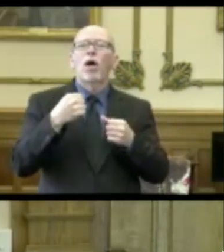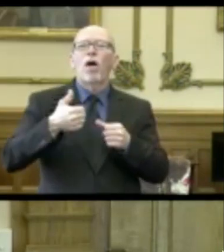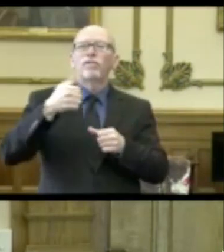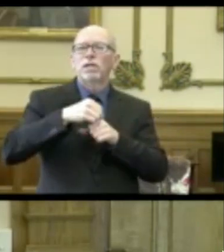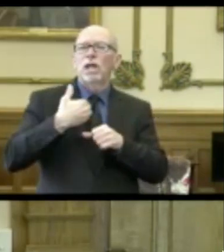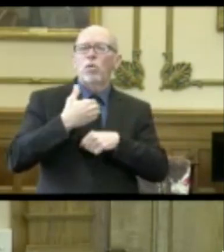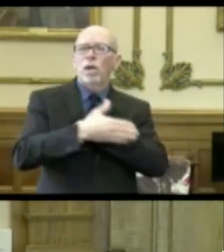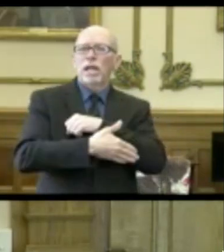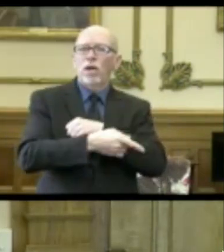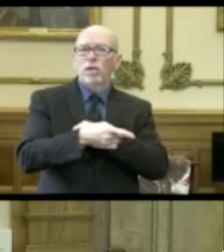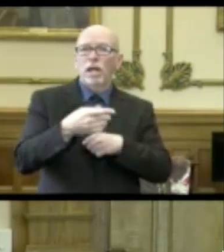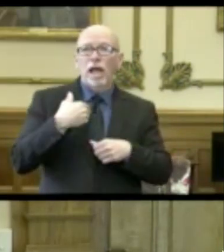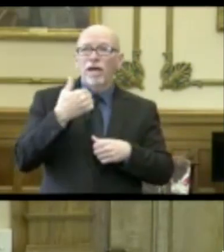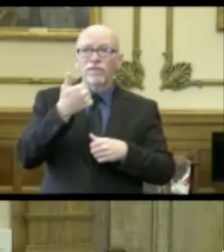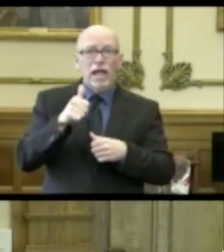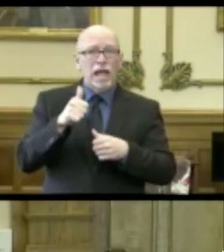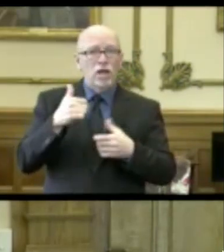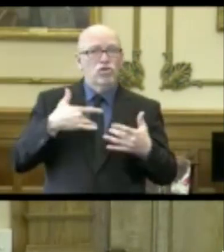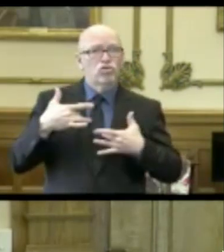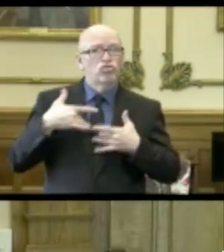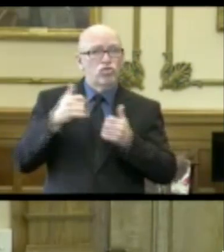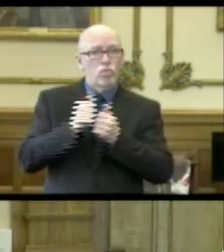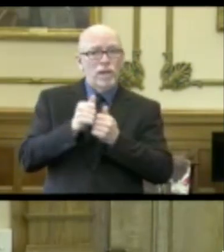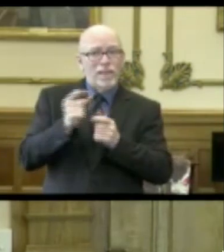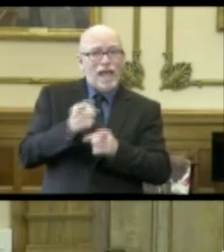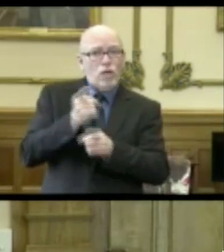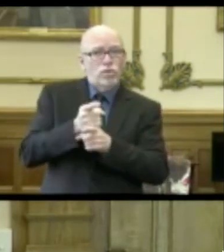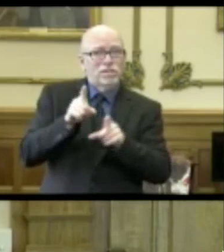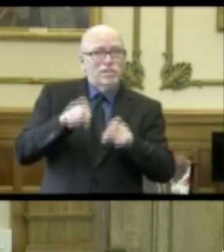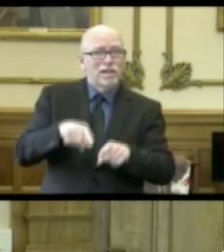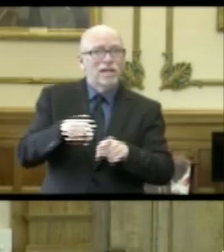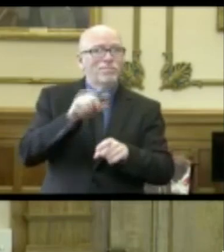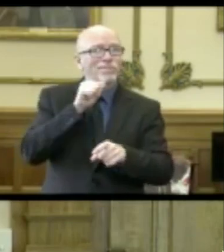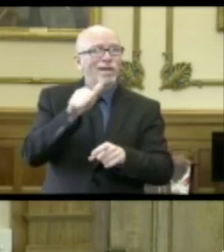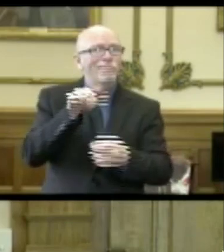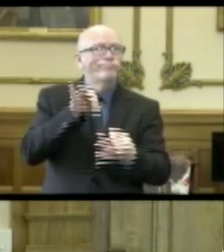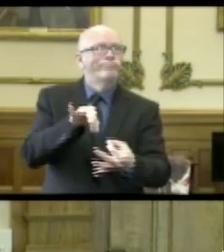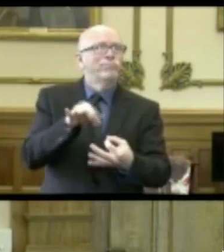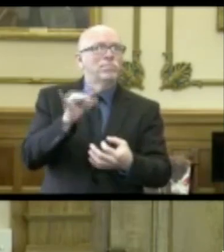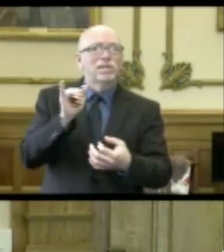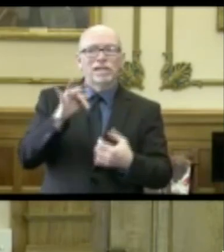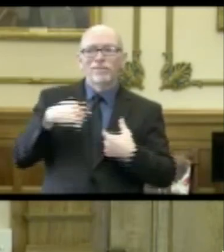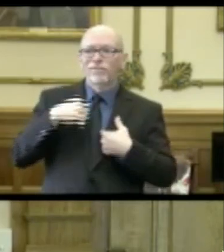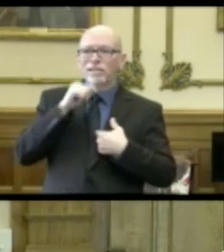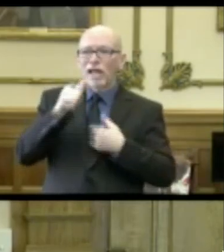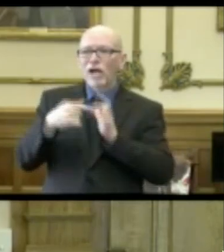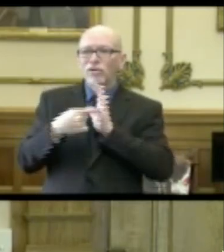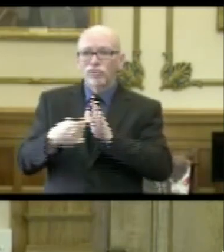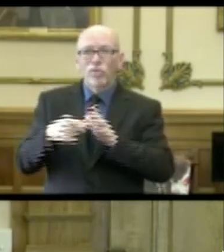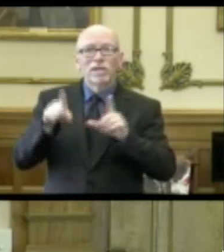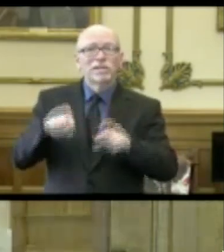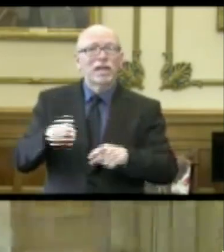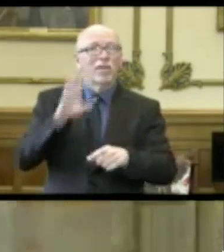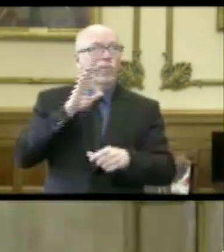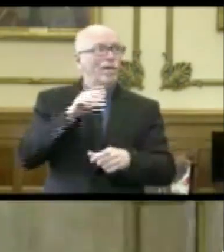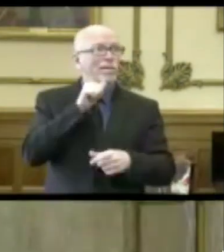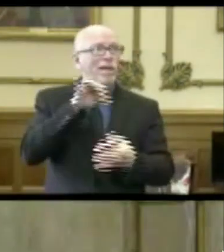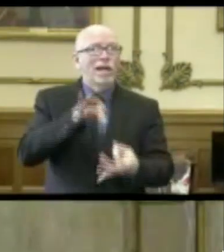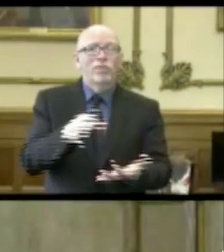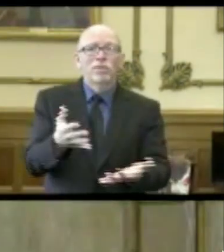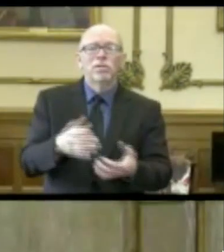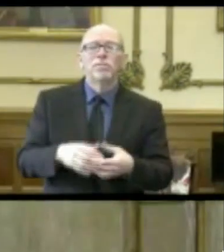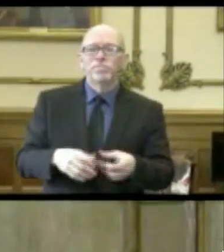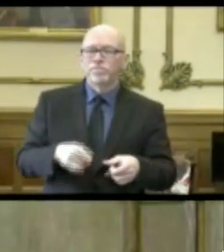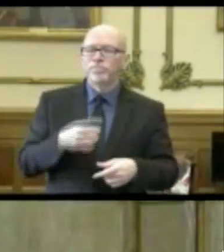there accuracy concerns when you're testing people who aren't necessarily seriously symptomatic? That's a really good